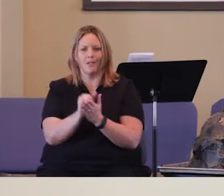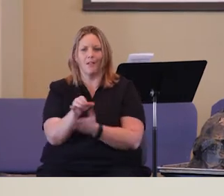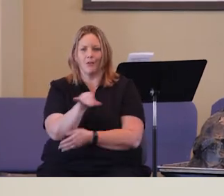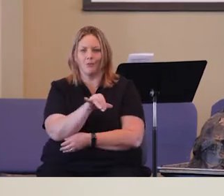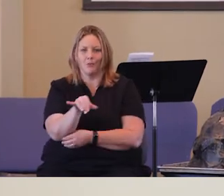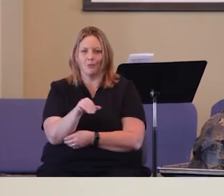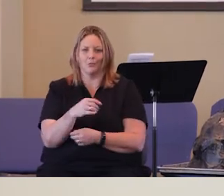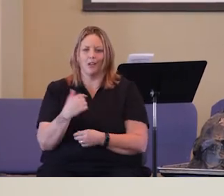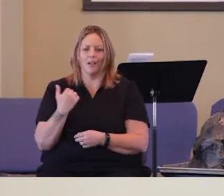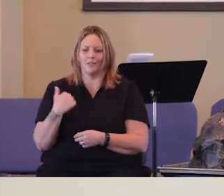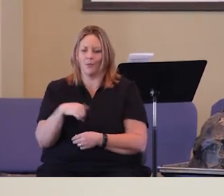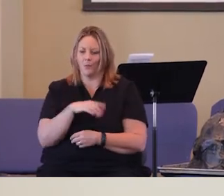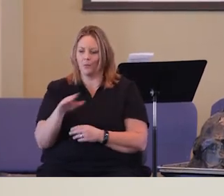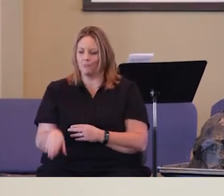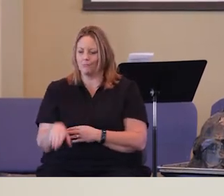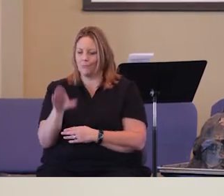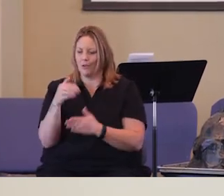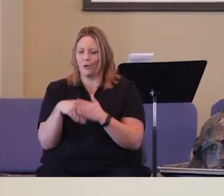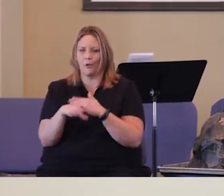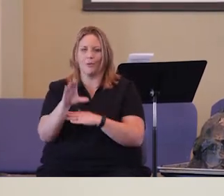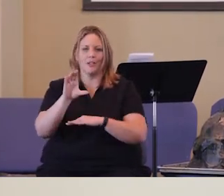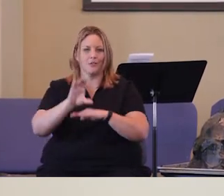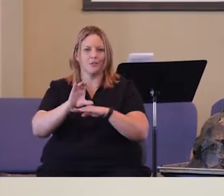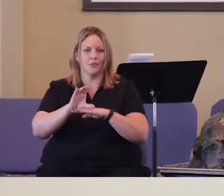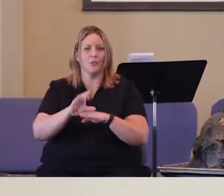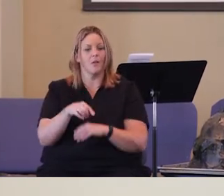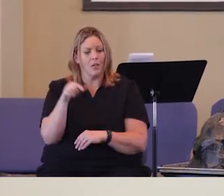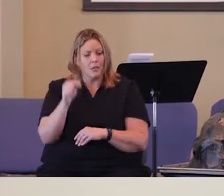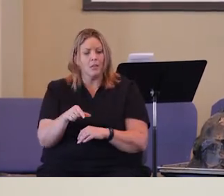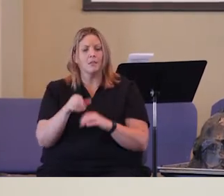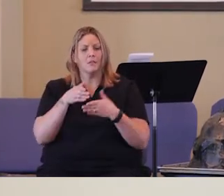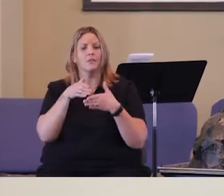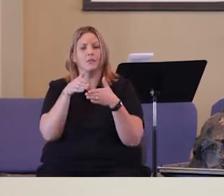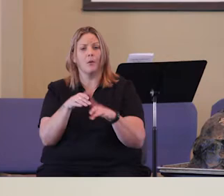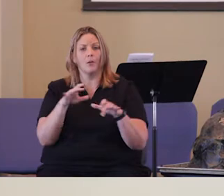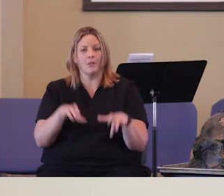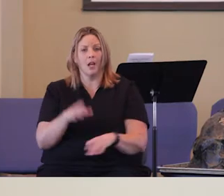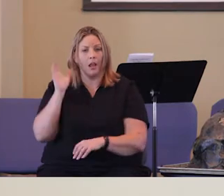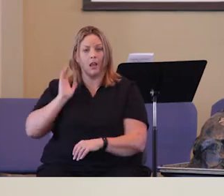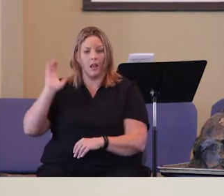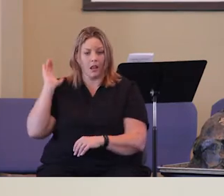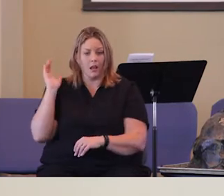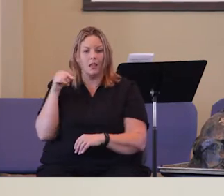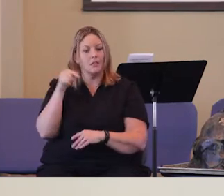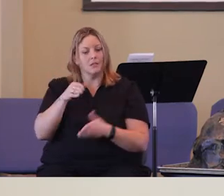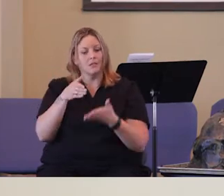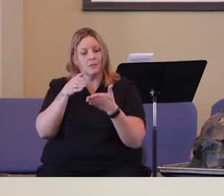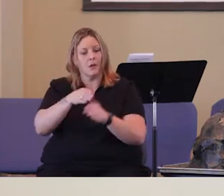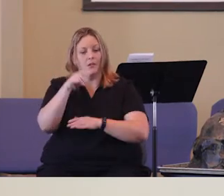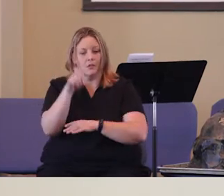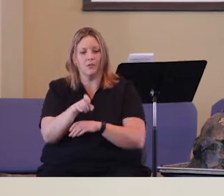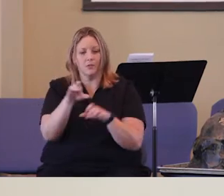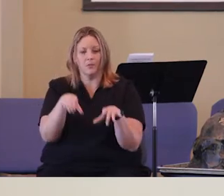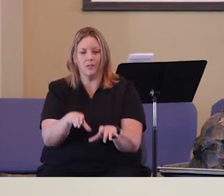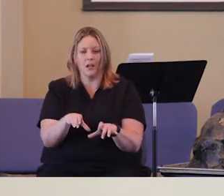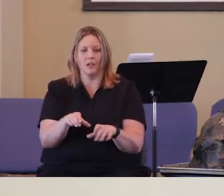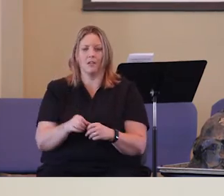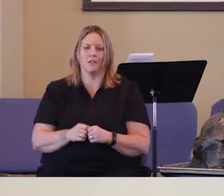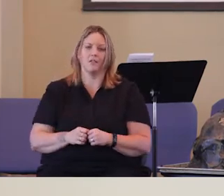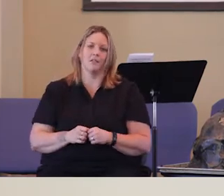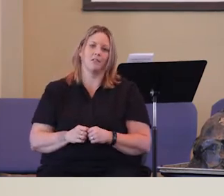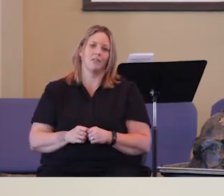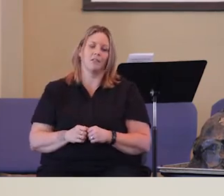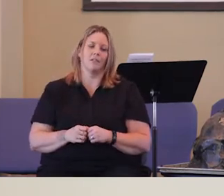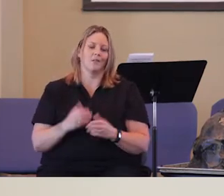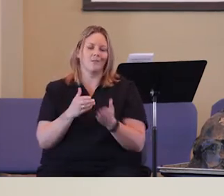I think sometimes we can do that as we grow up in the churches and stuff. Well, this is the way we did it back then. This is the way it should be done because this is the